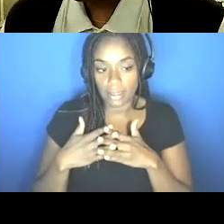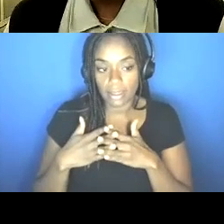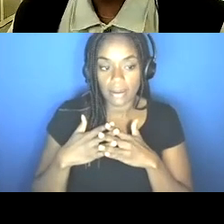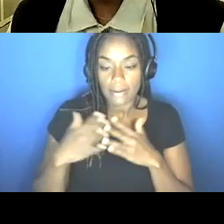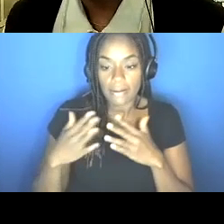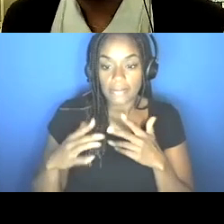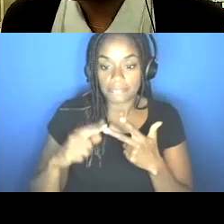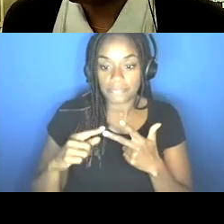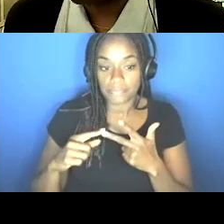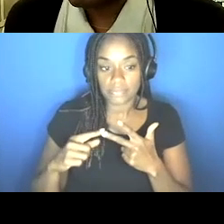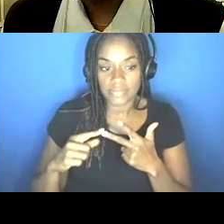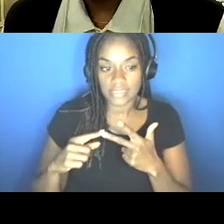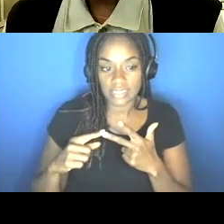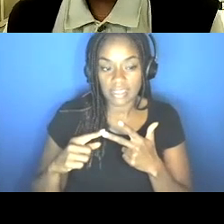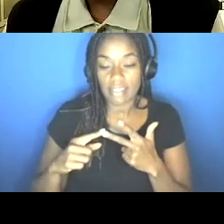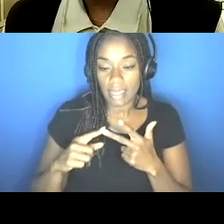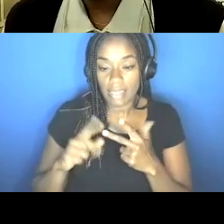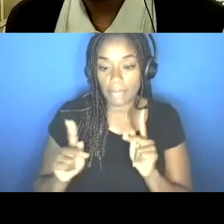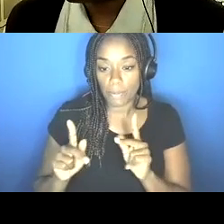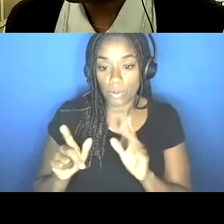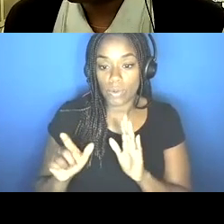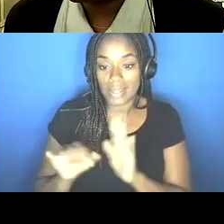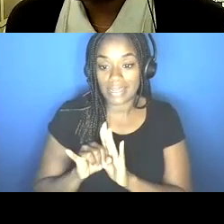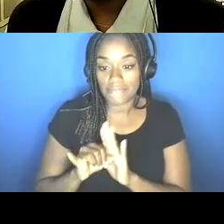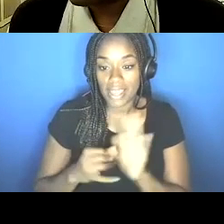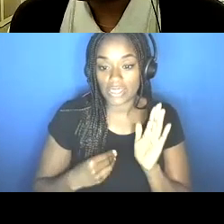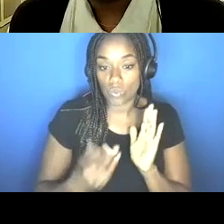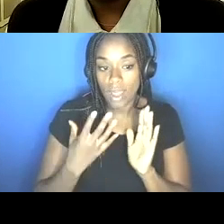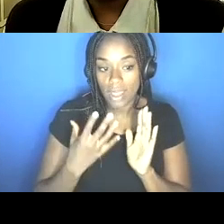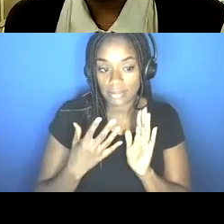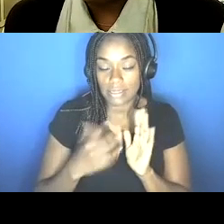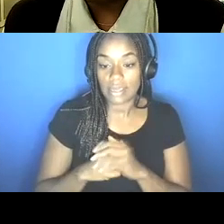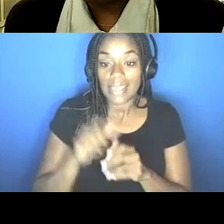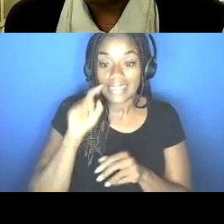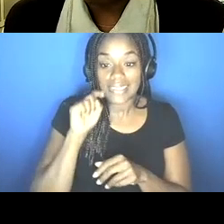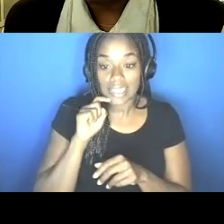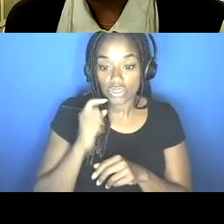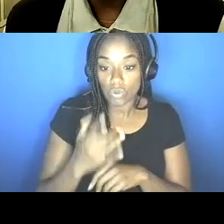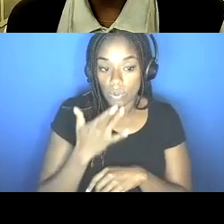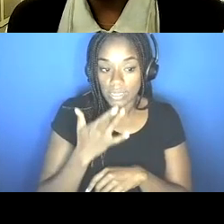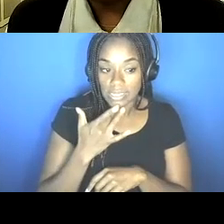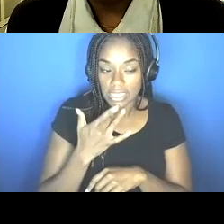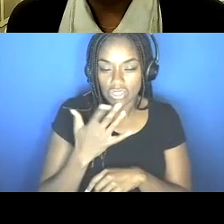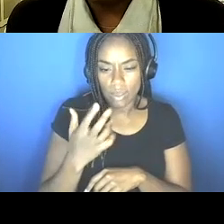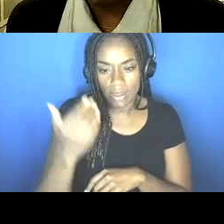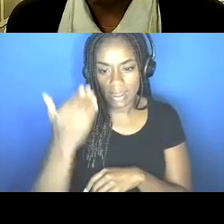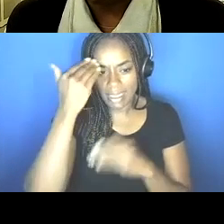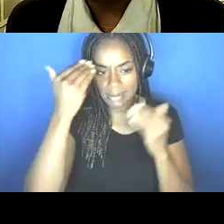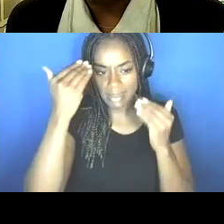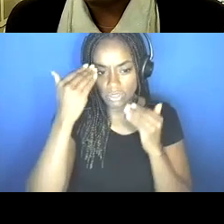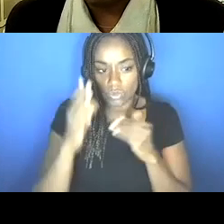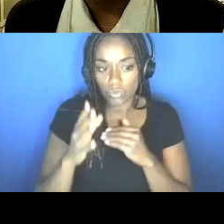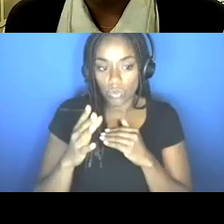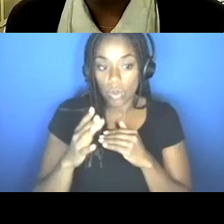uh, and then followed by folks who identify as White. Um, when we look at sexual orientation, do you want to highlight, uh, acknowledge? So when we, when we were talking,